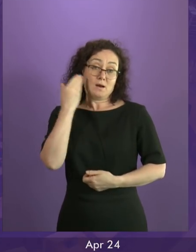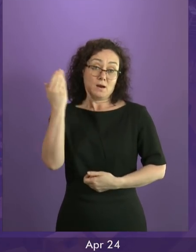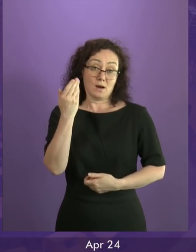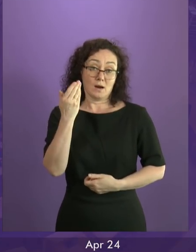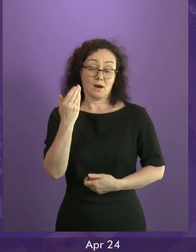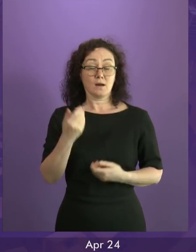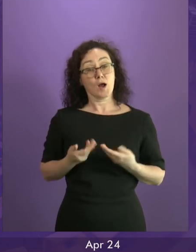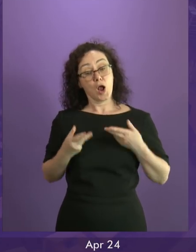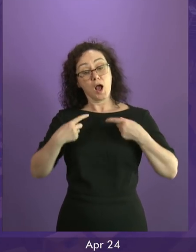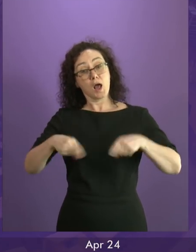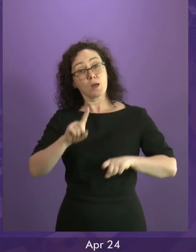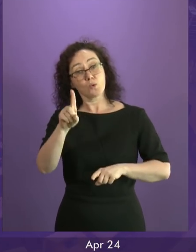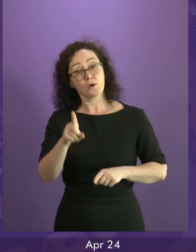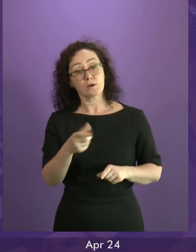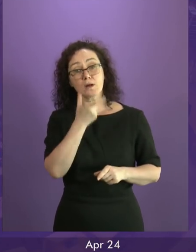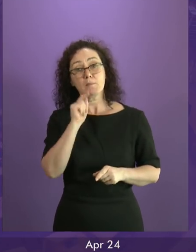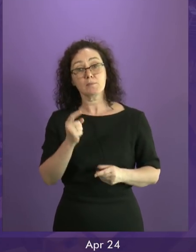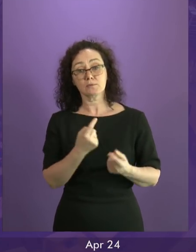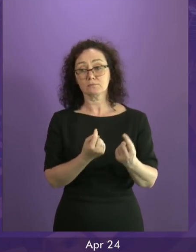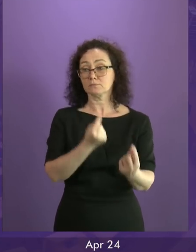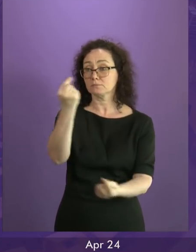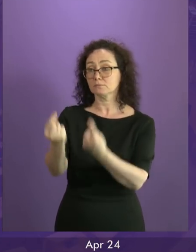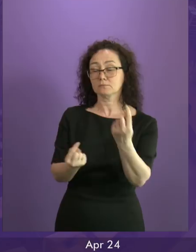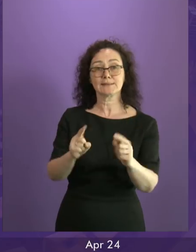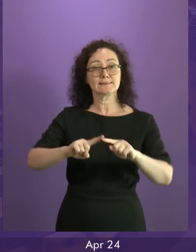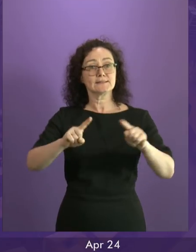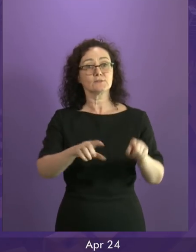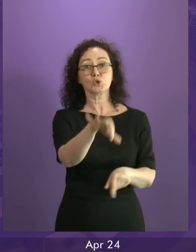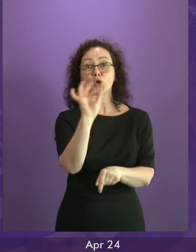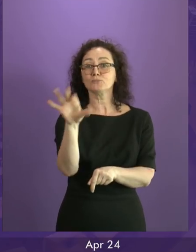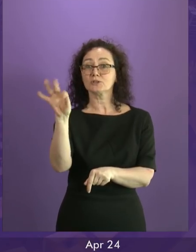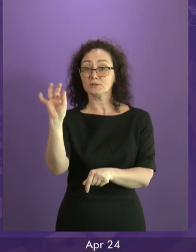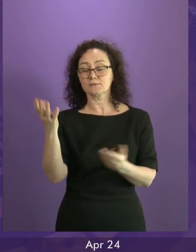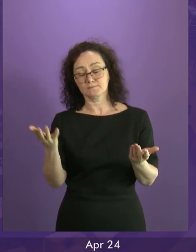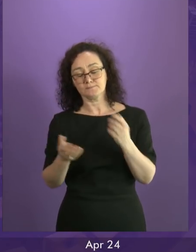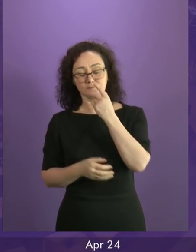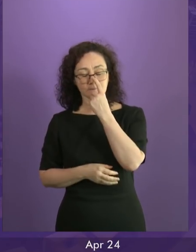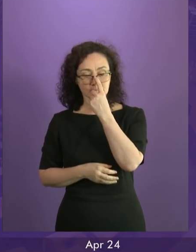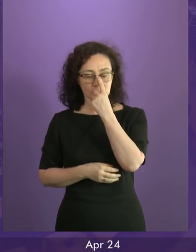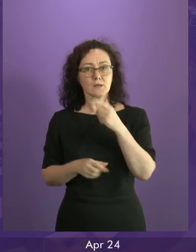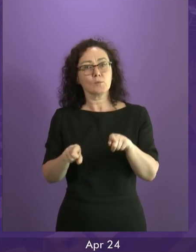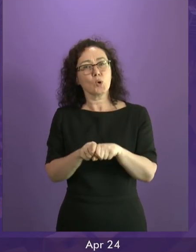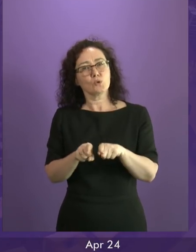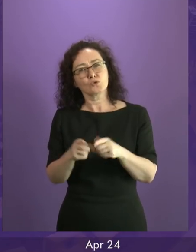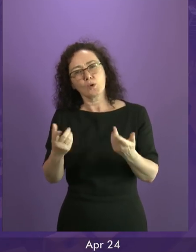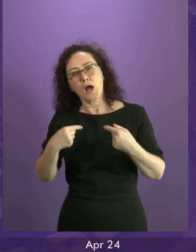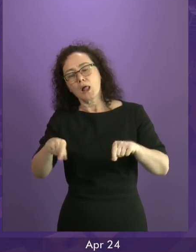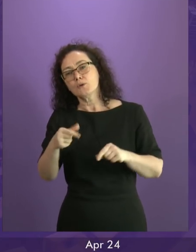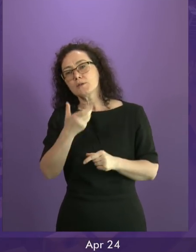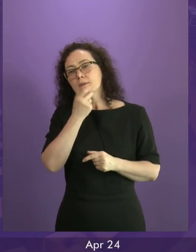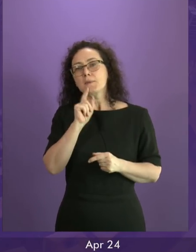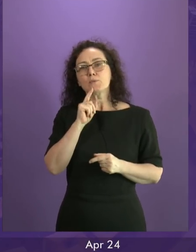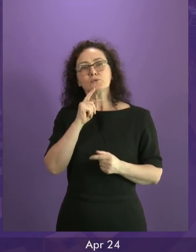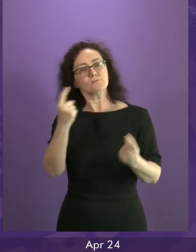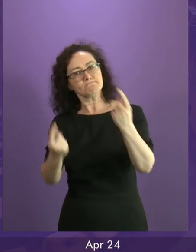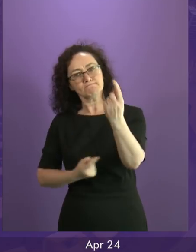a different future to the Brexit one within the life of this parliament, in line with the mandate we have. But it also opens the space for others to